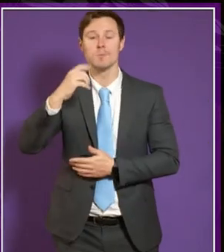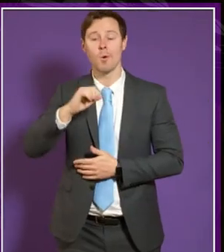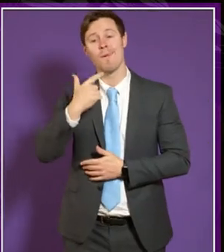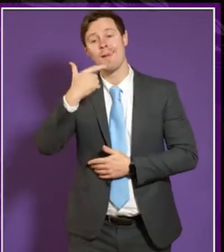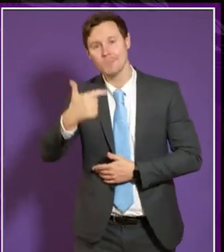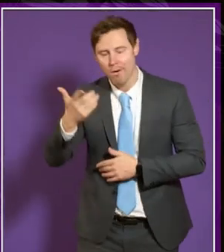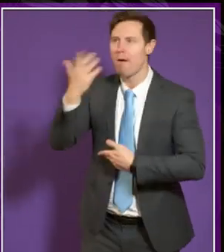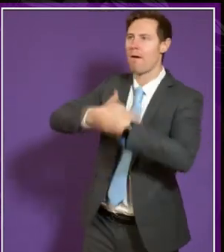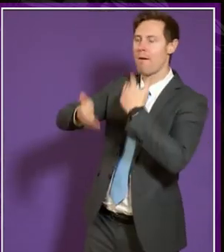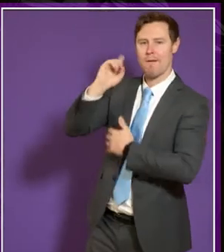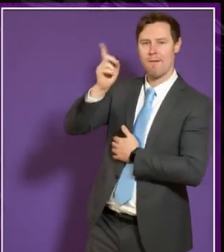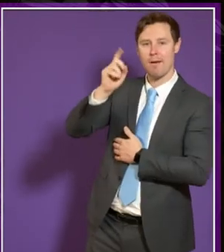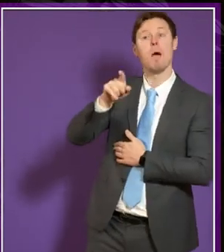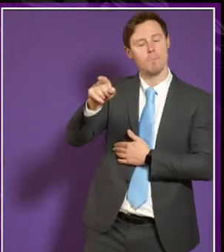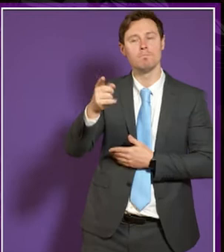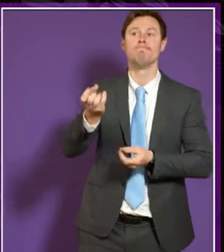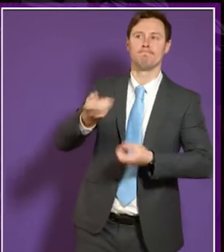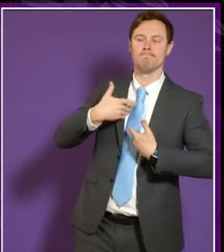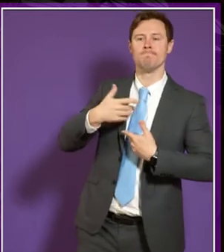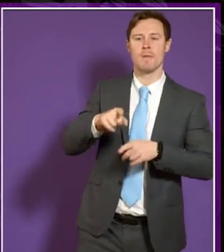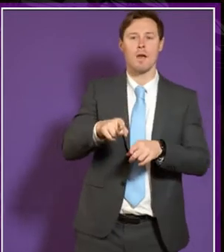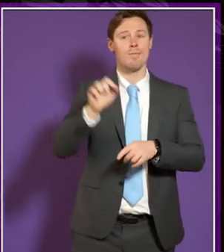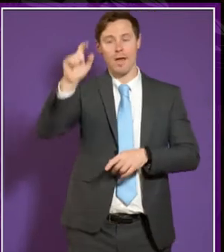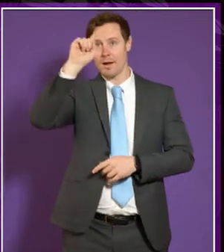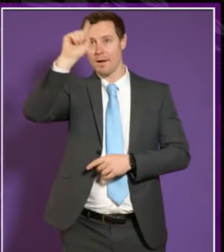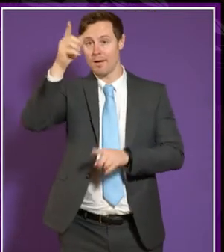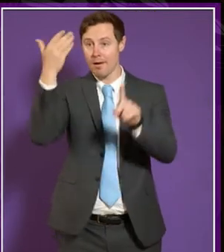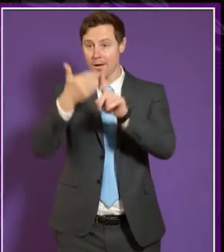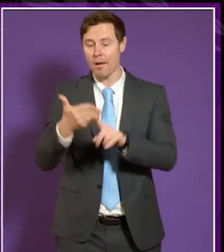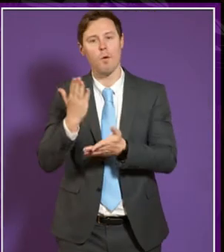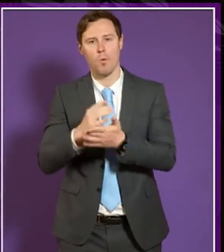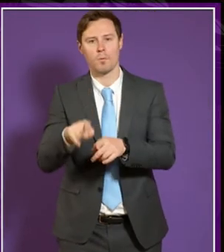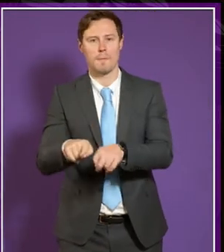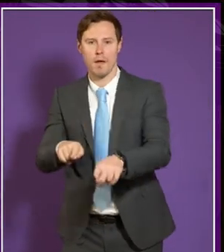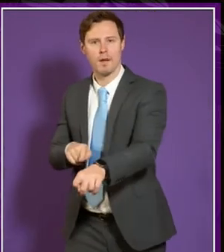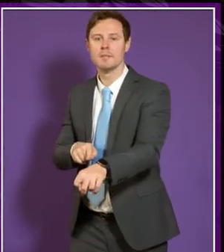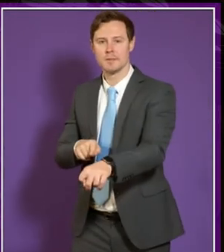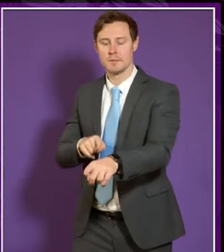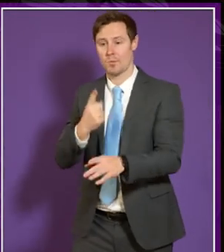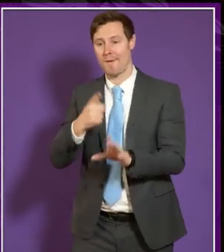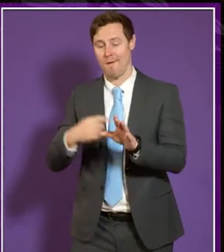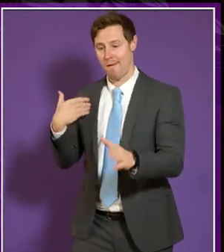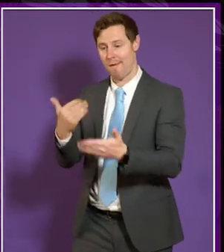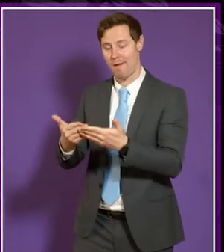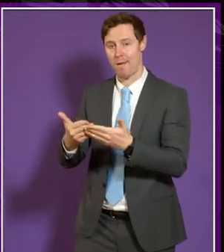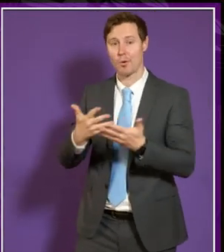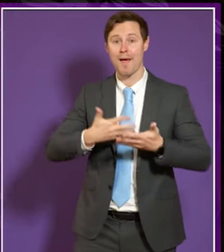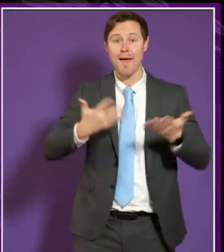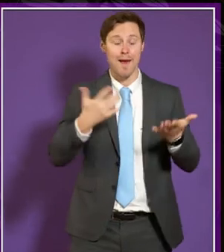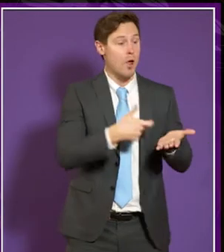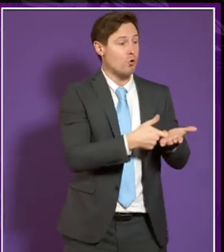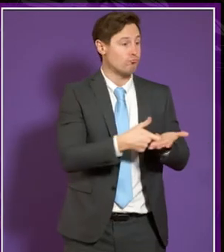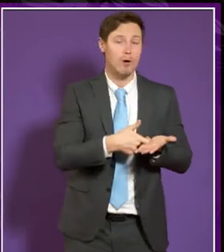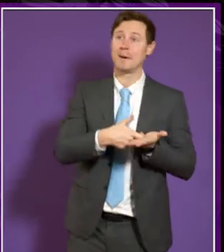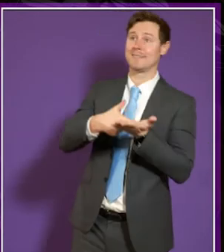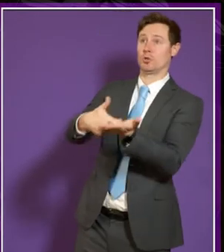more next week. But they are behind schedule and initiatives that you've had in the last 12 months. So anything that does come in terms of recommendation and putting into practice,